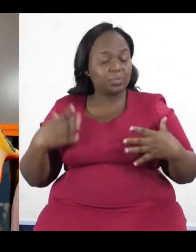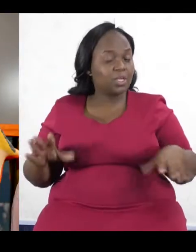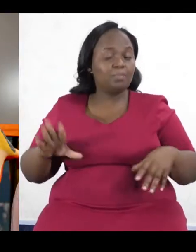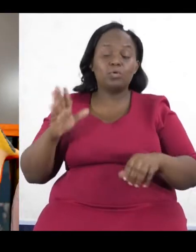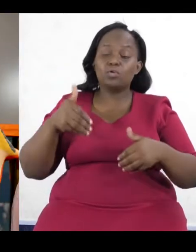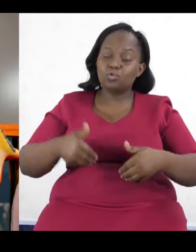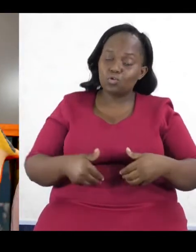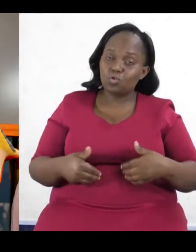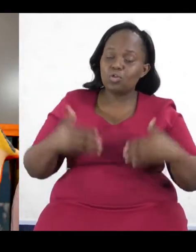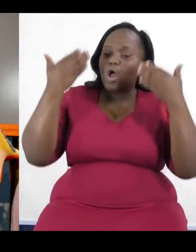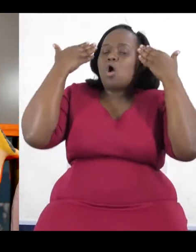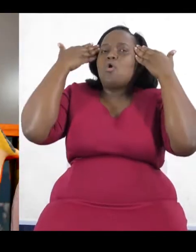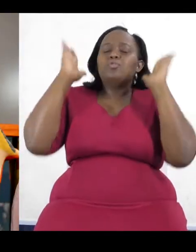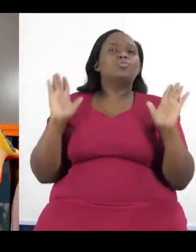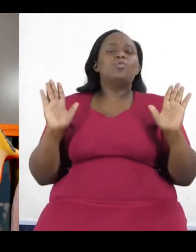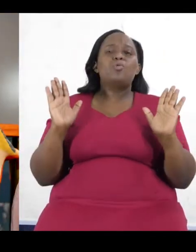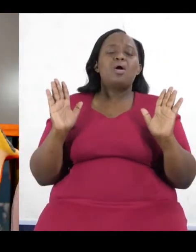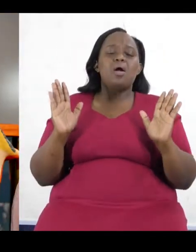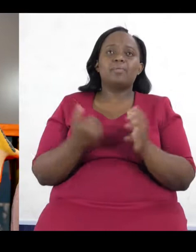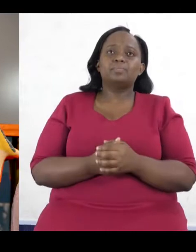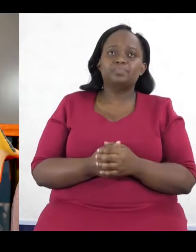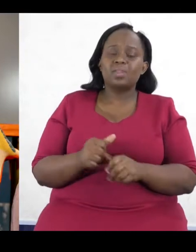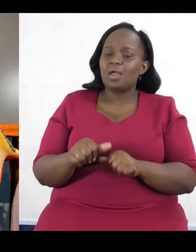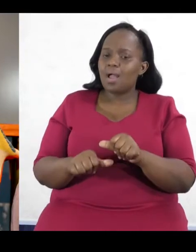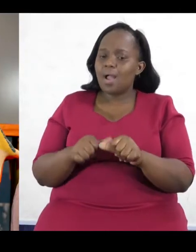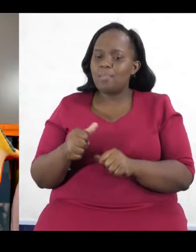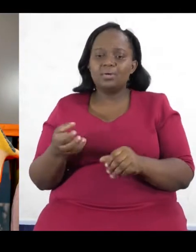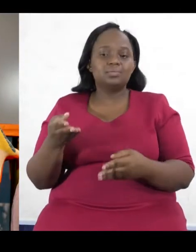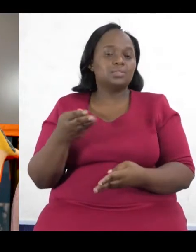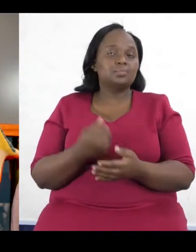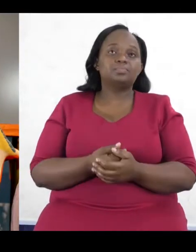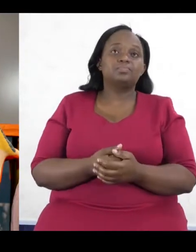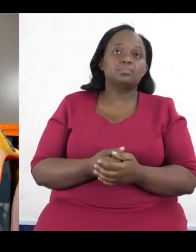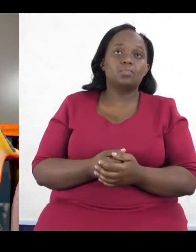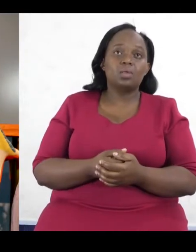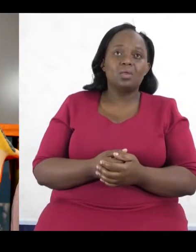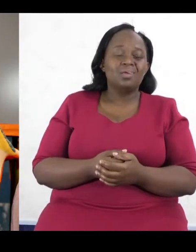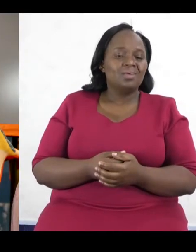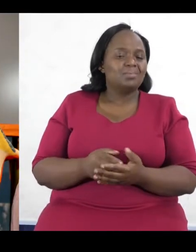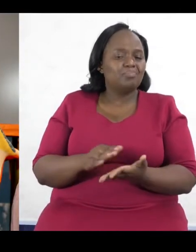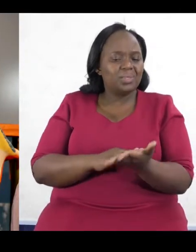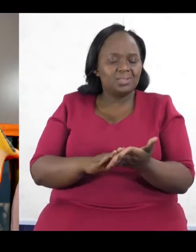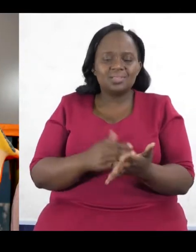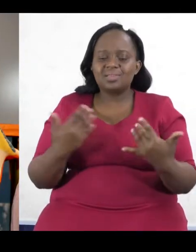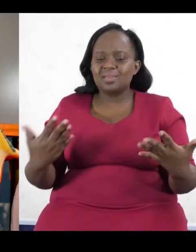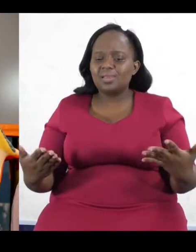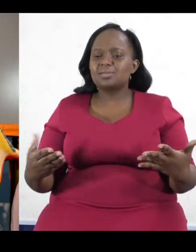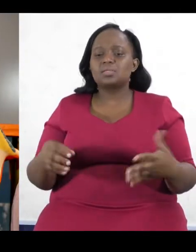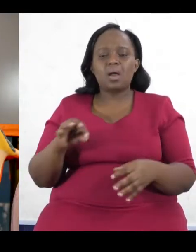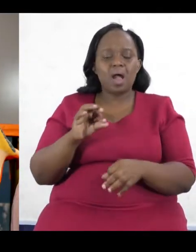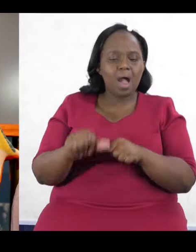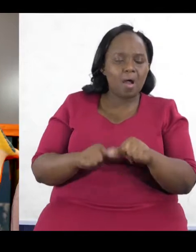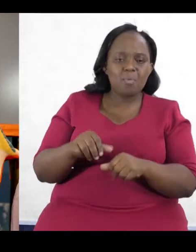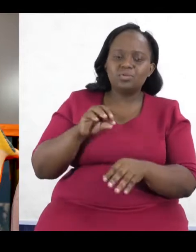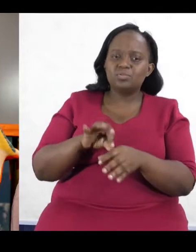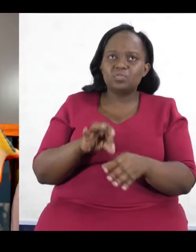how to start. Even just basic things like where do you go and vote and all that. But, you know, I know IBC is mainly responsible for voter education, but